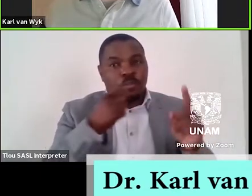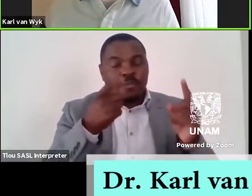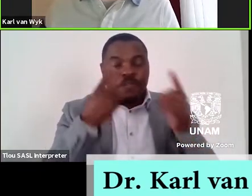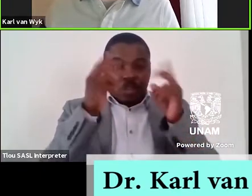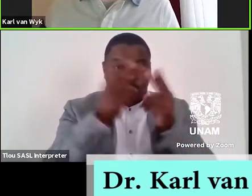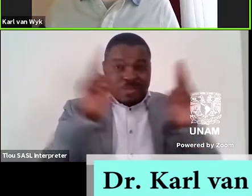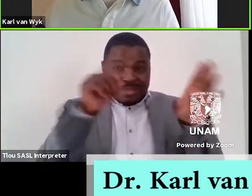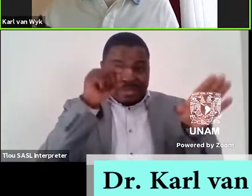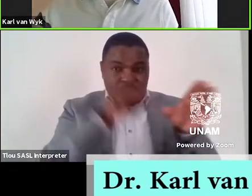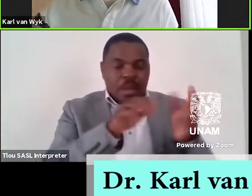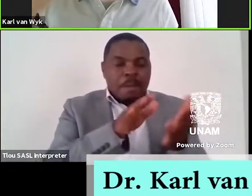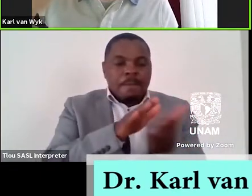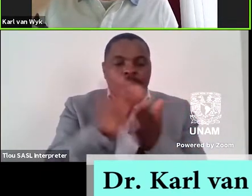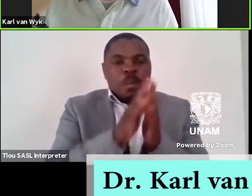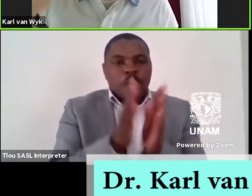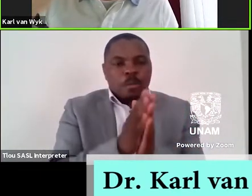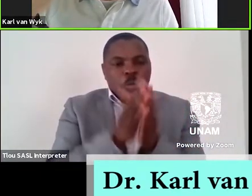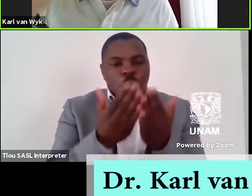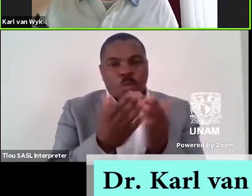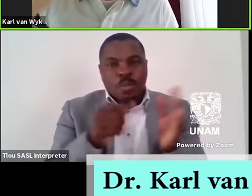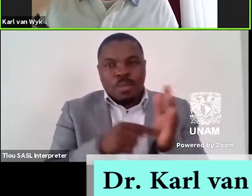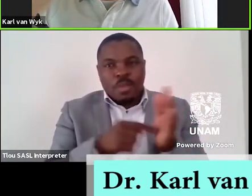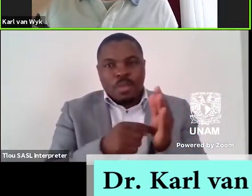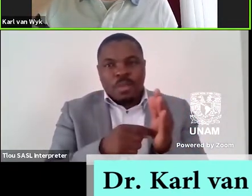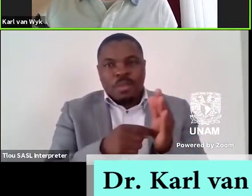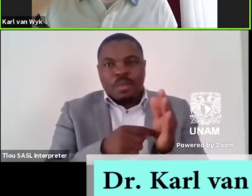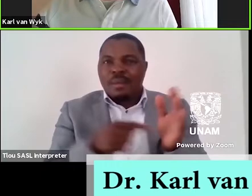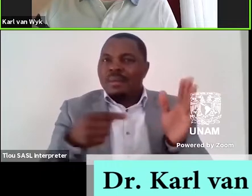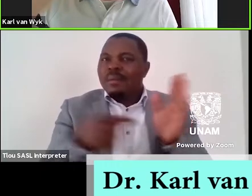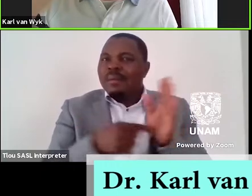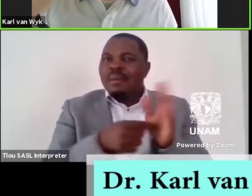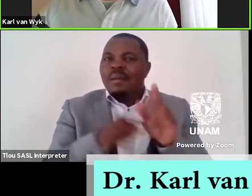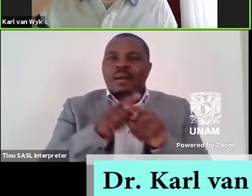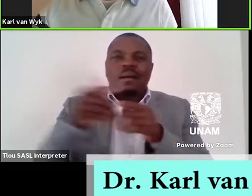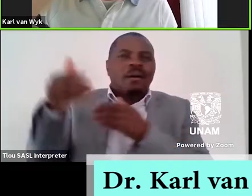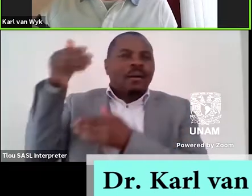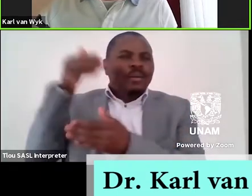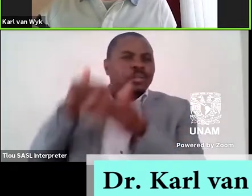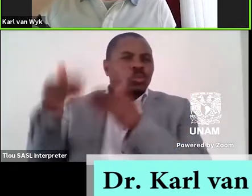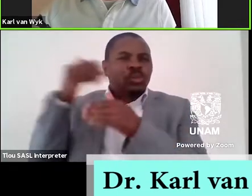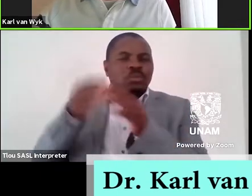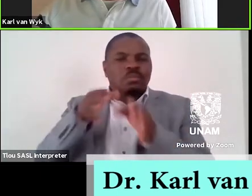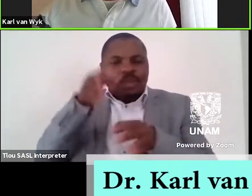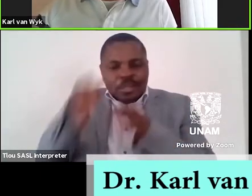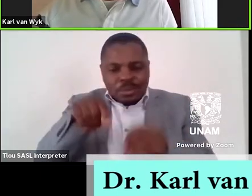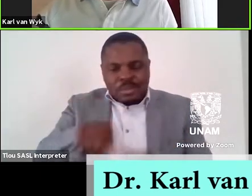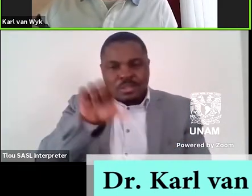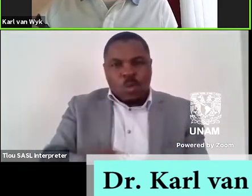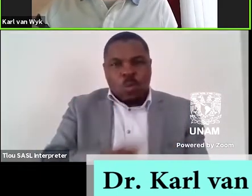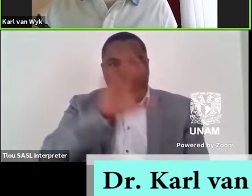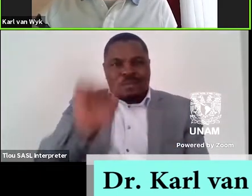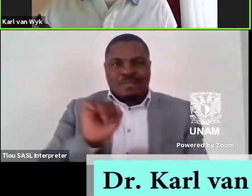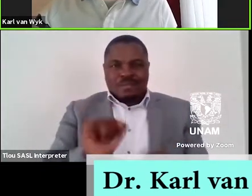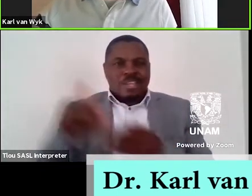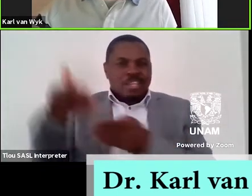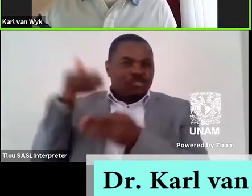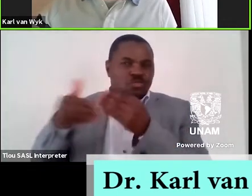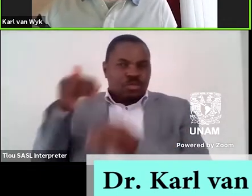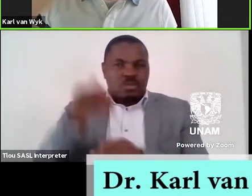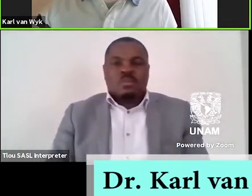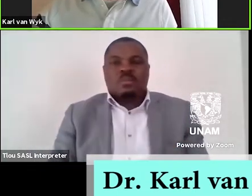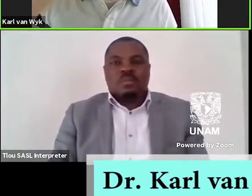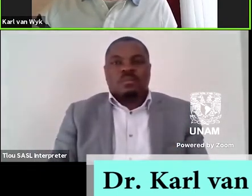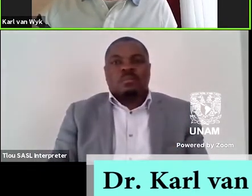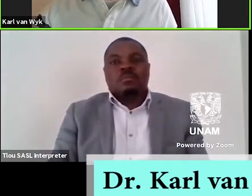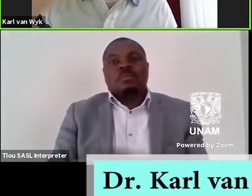published a novel of sorts, styled as a historical account of South Africa's history of sorts. The book's title in